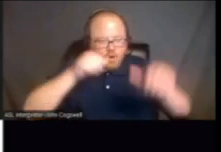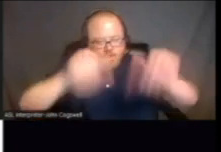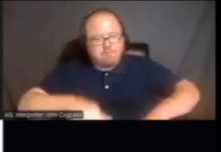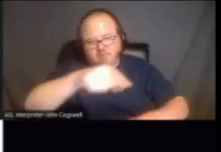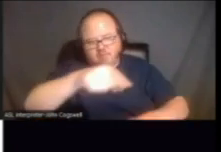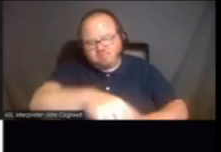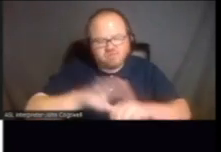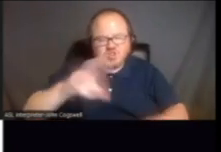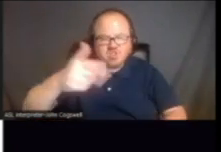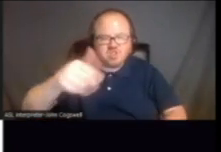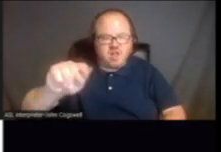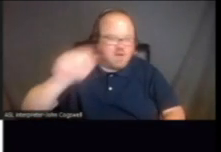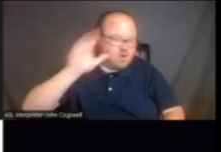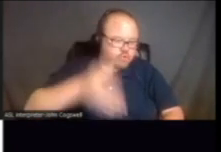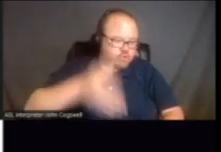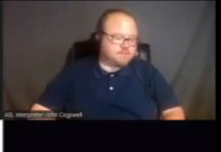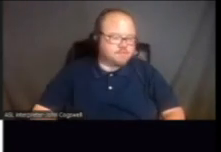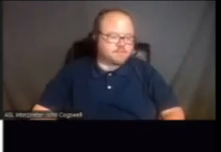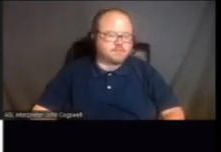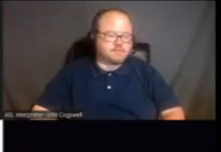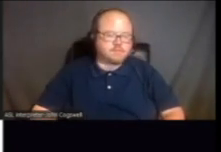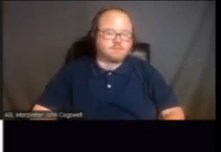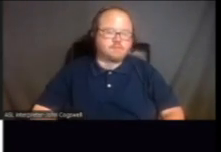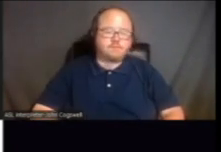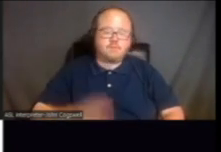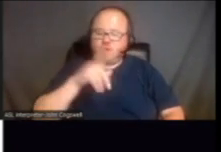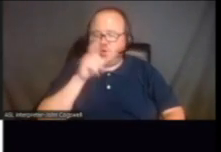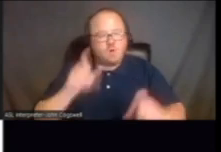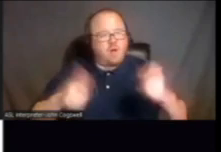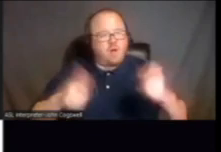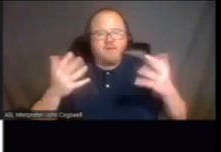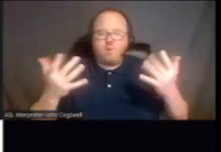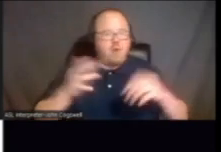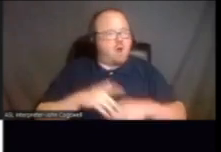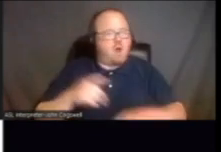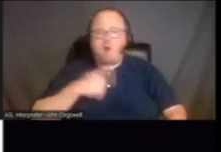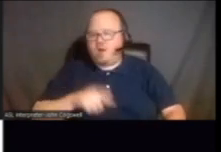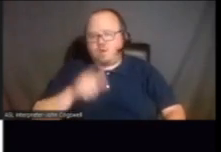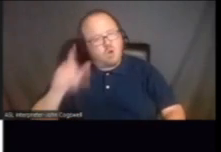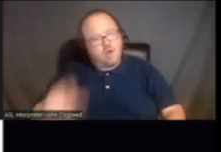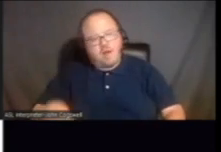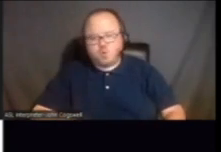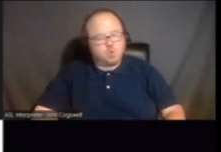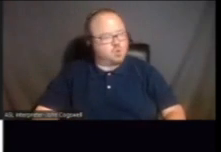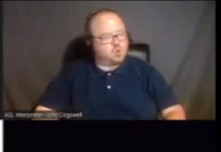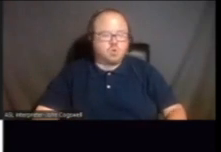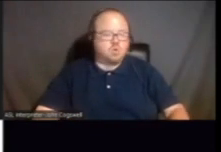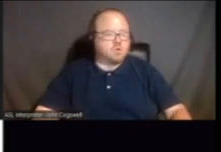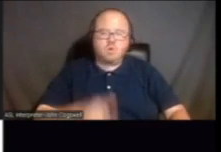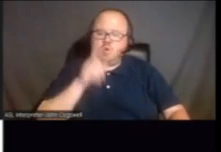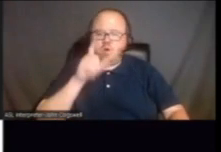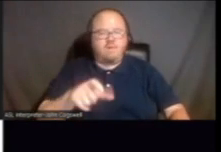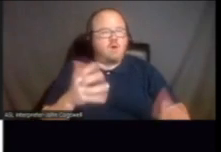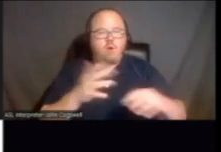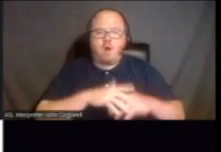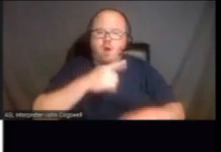chat here. And have you know that you don't have to wait on us. So enter. You don't have to wait